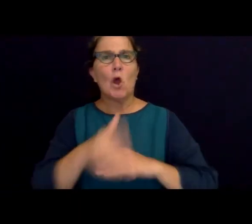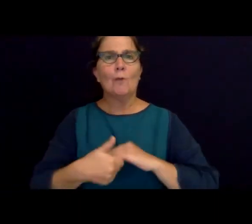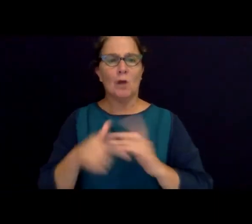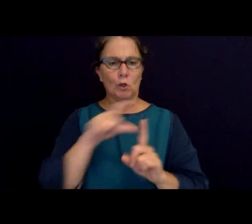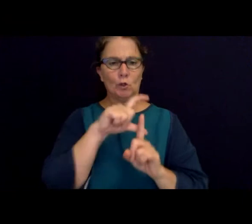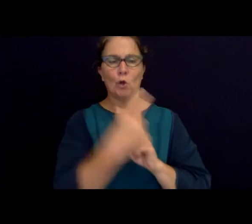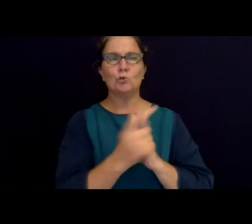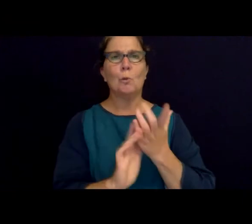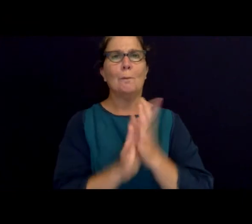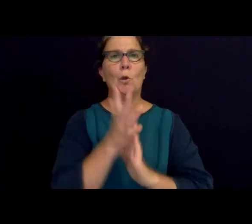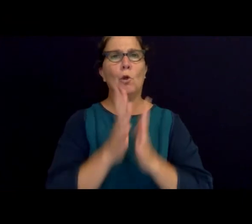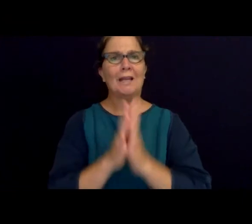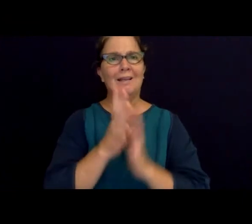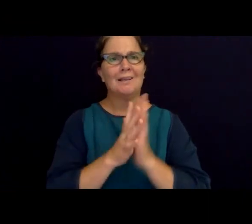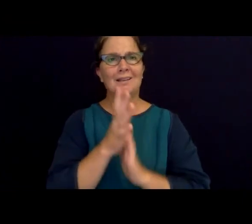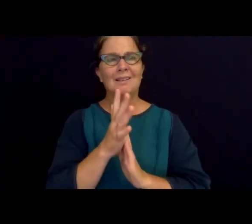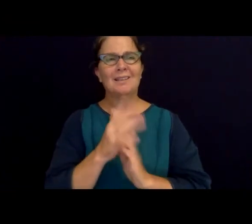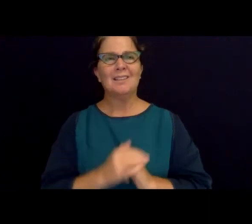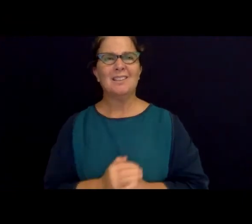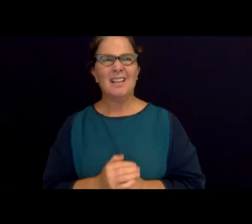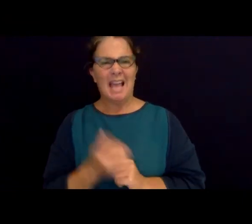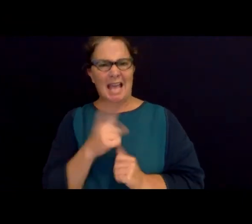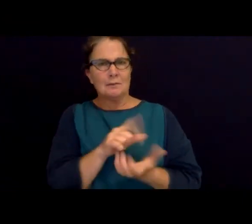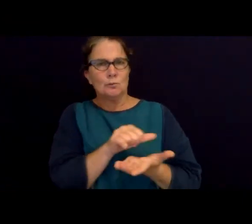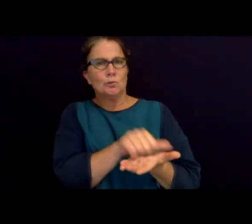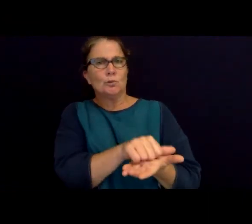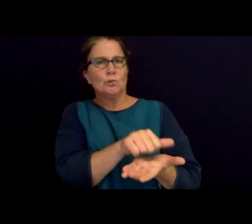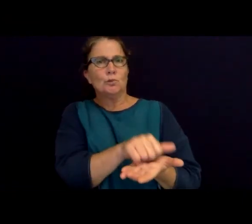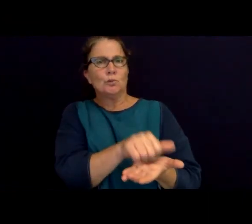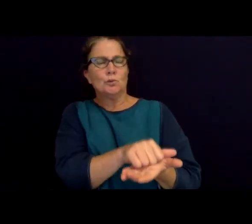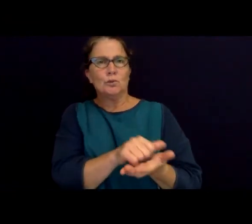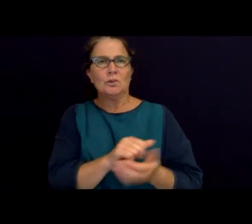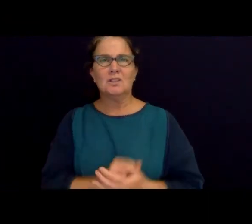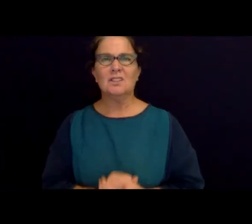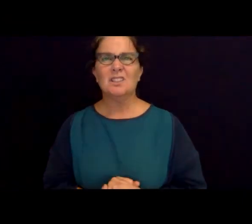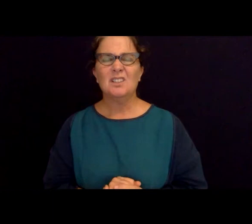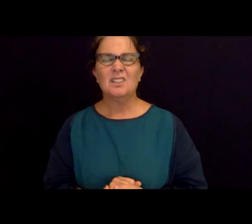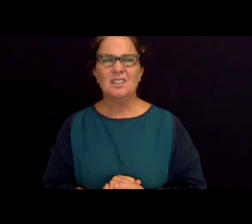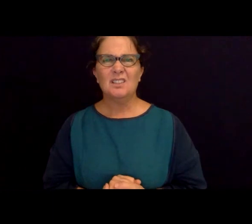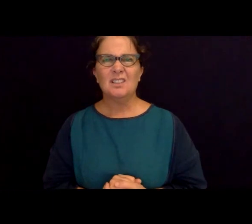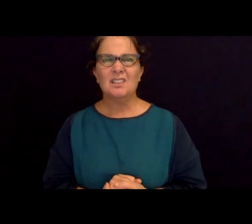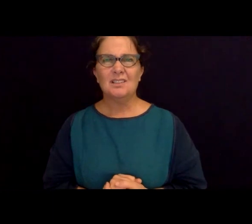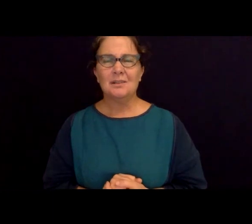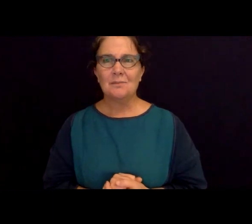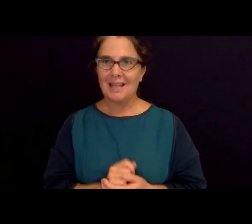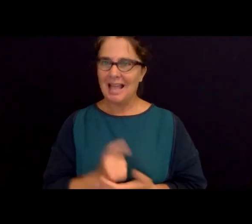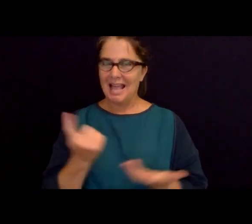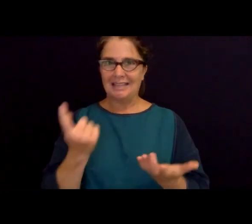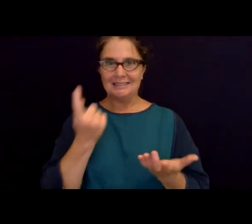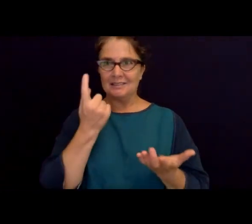the sacredness and increasing recognition of the sacredness of water.